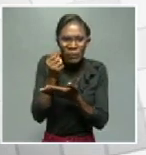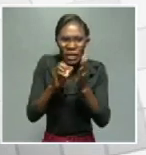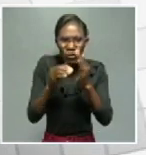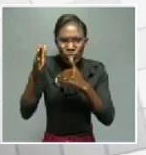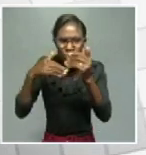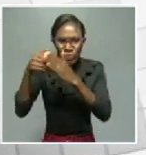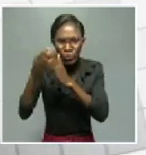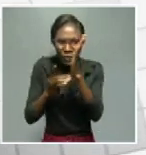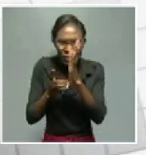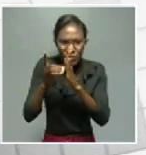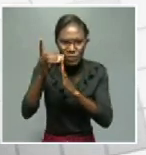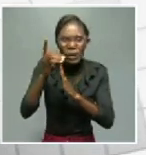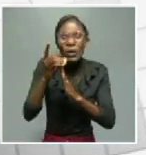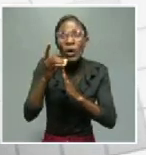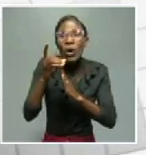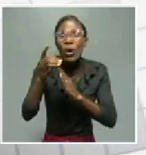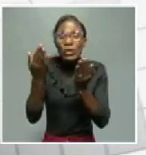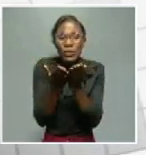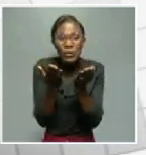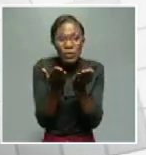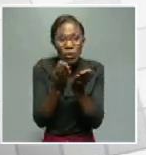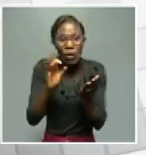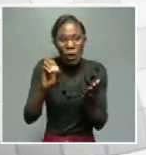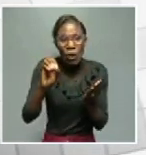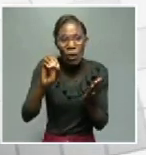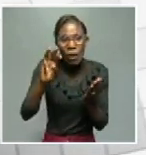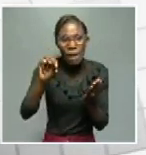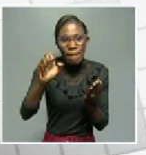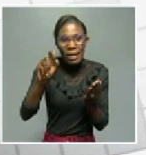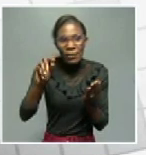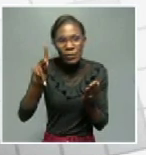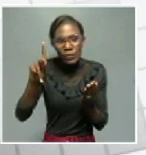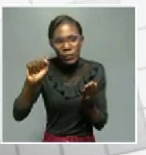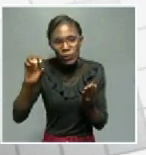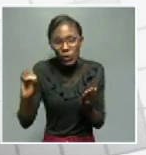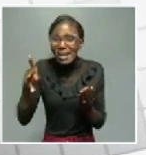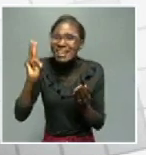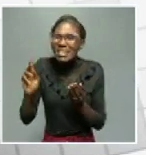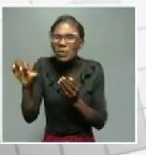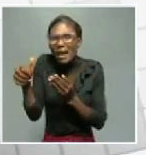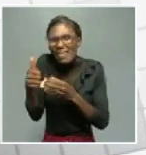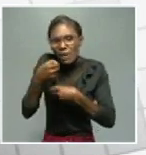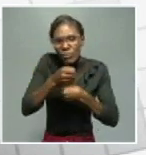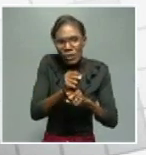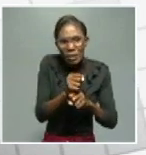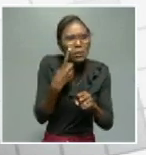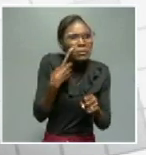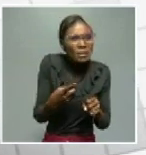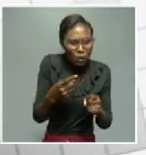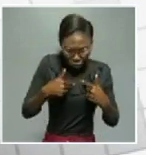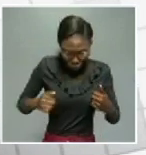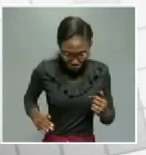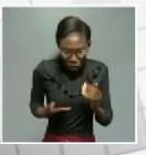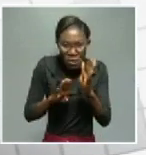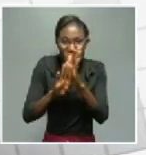MTC, where six classrooms and a storeroom were put up. So there are a lot of other programs that we are looking at. Youth, youth, youth, and youth,